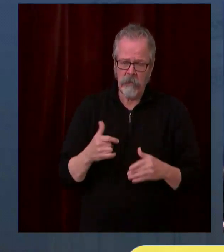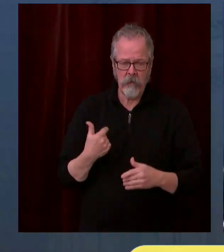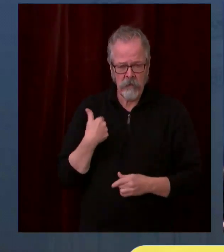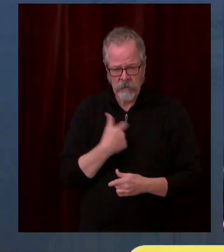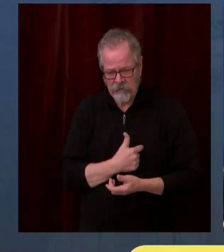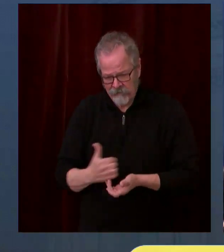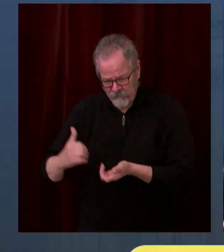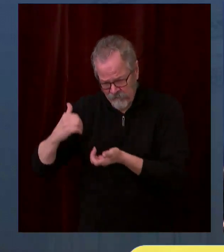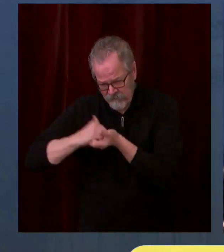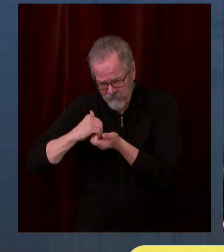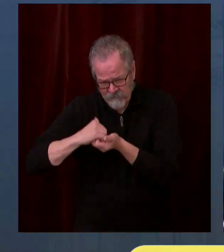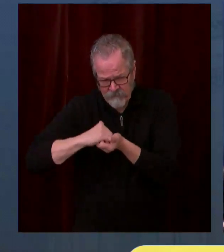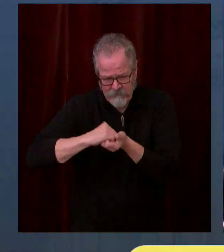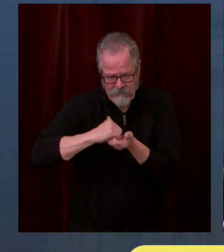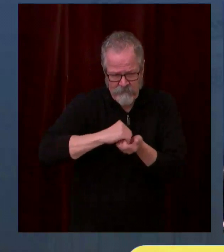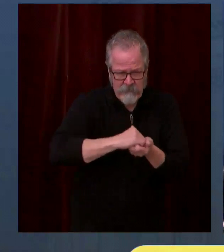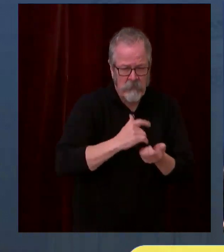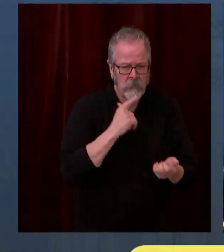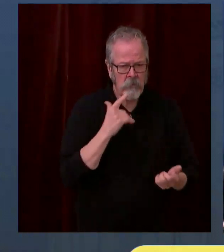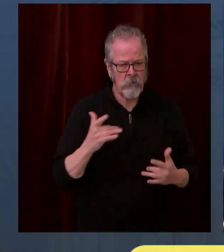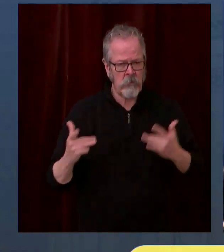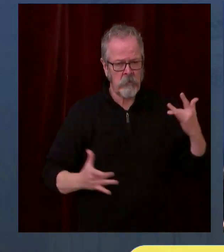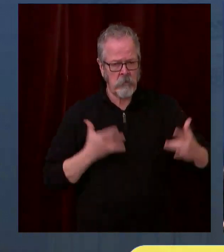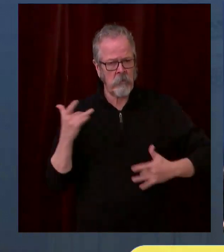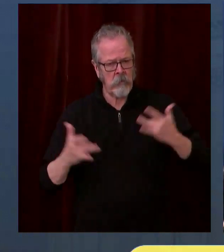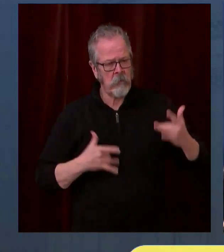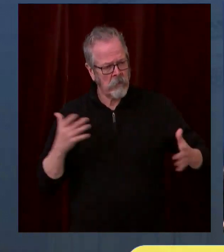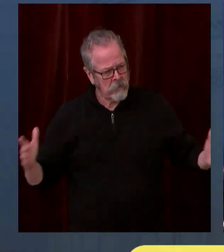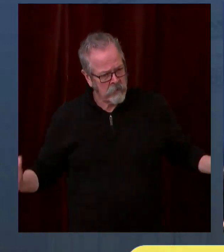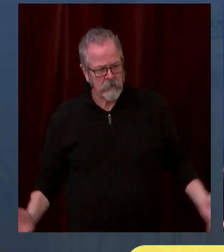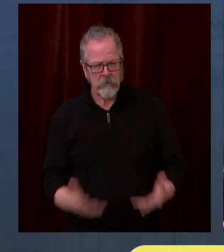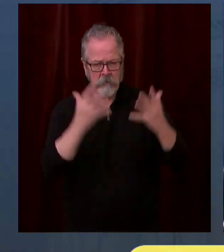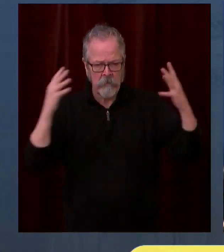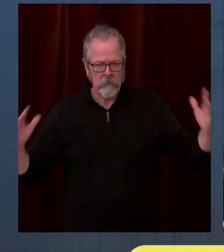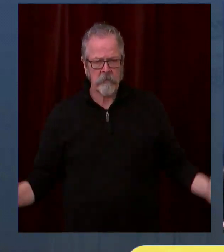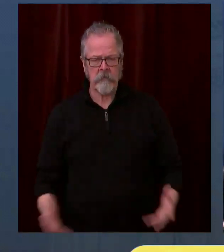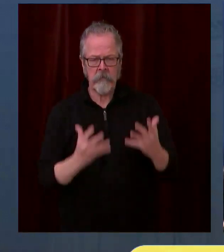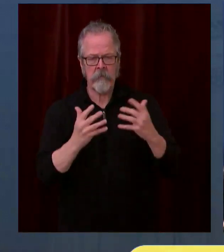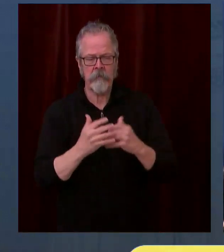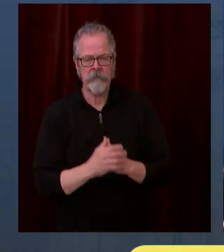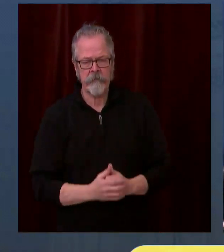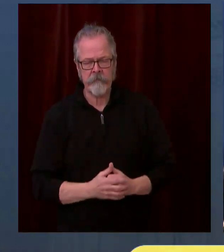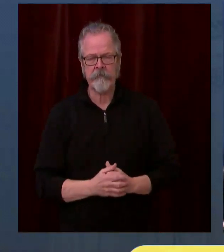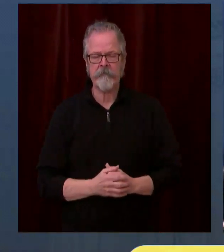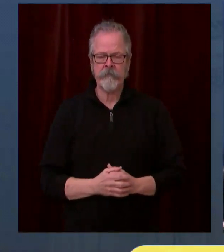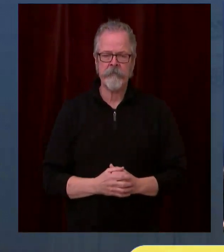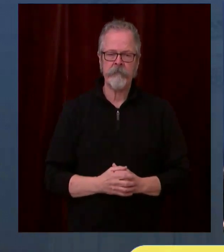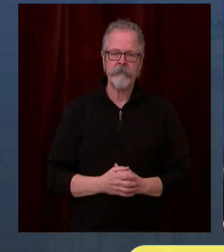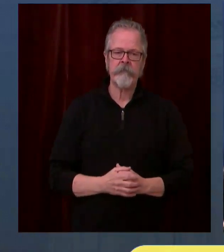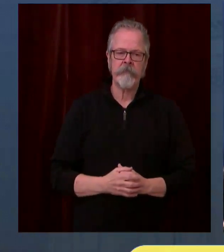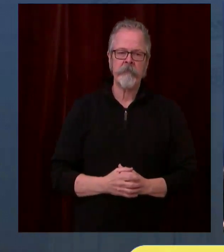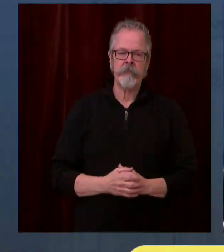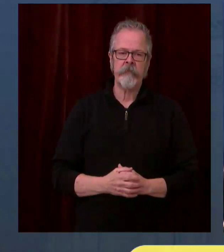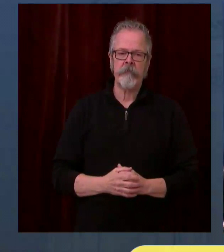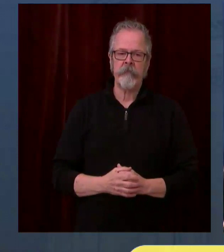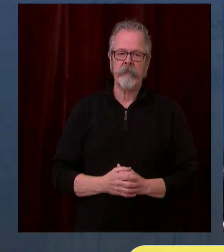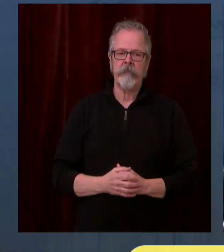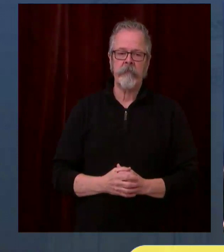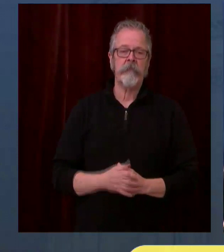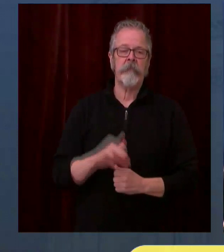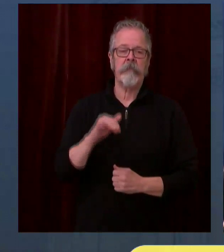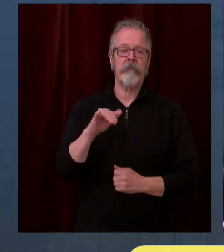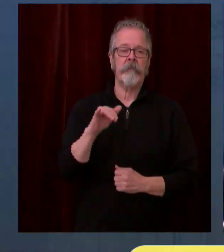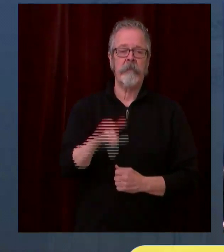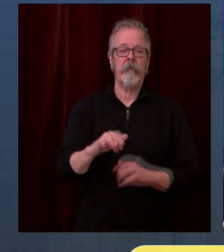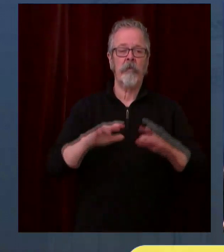So today we're joined by some of the first what may think of charter members of this partnership. Starbucks